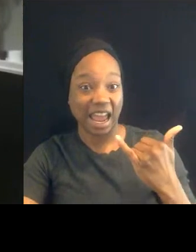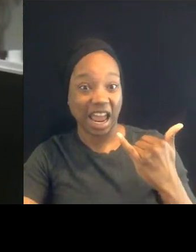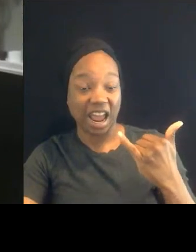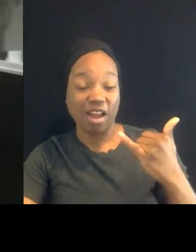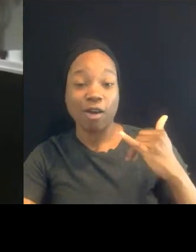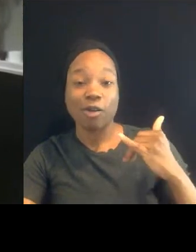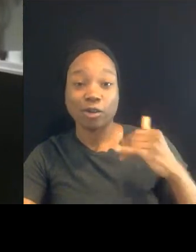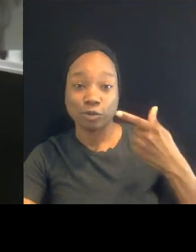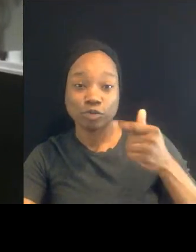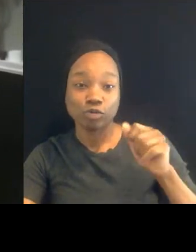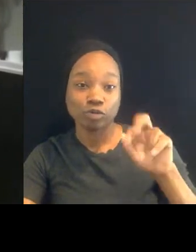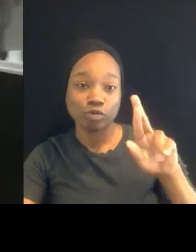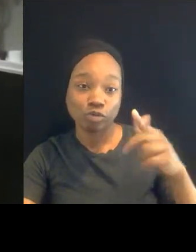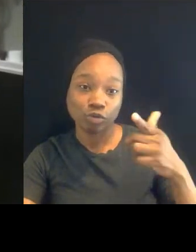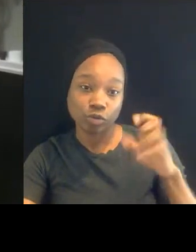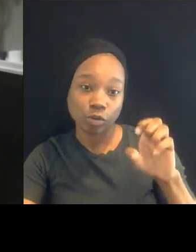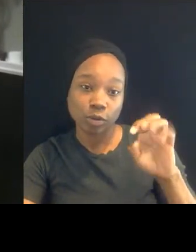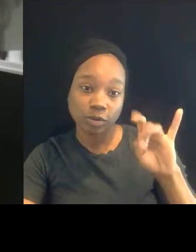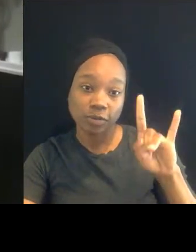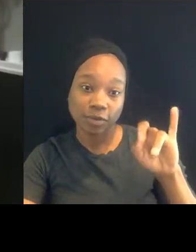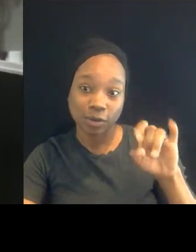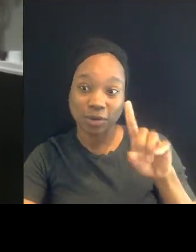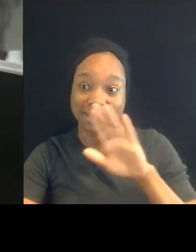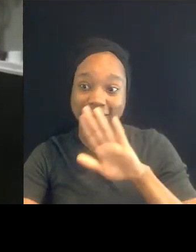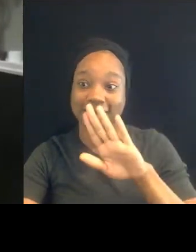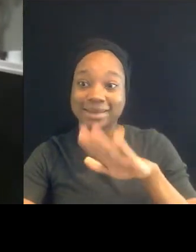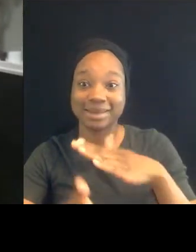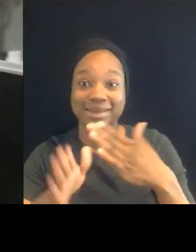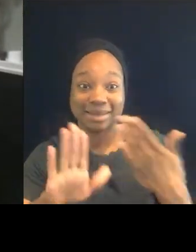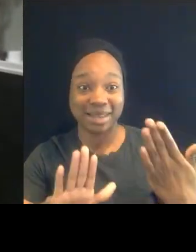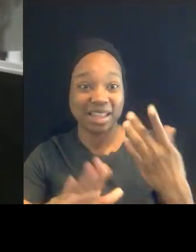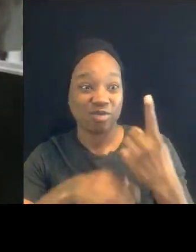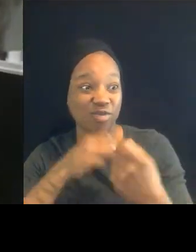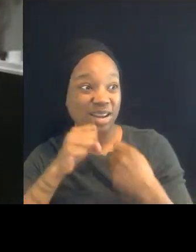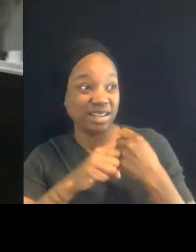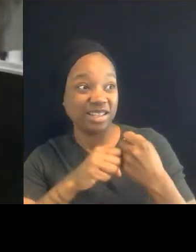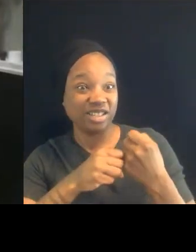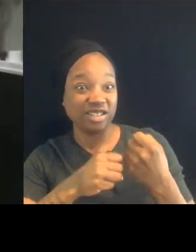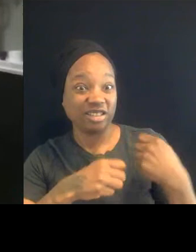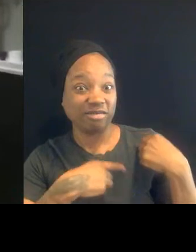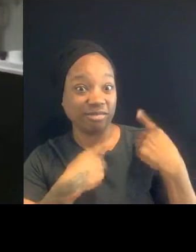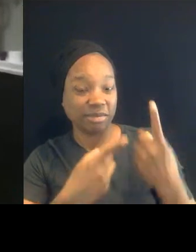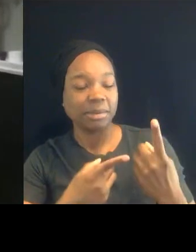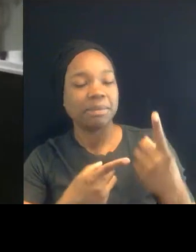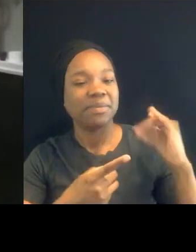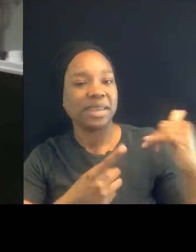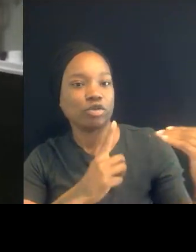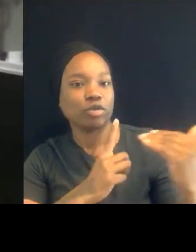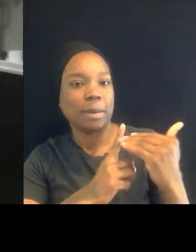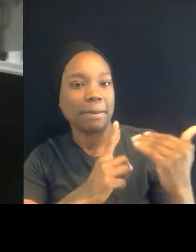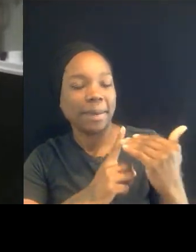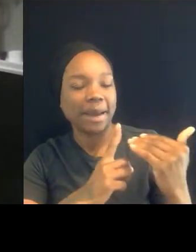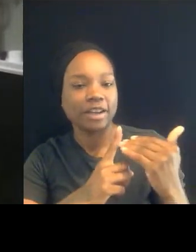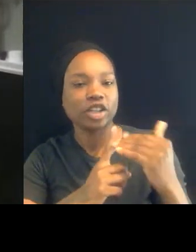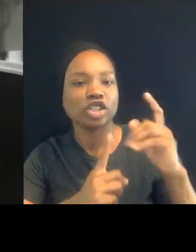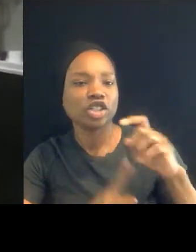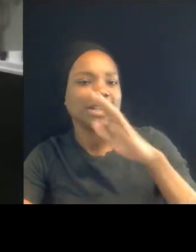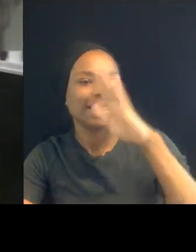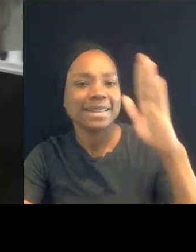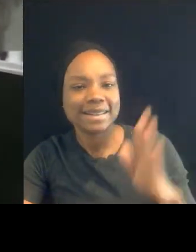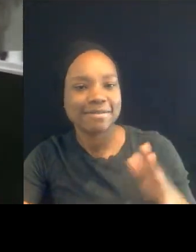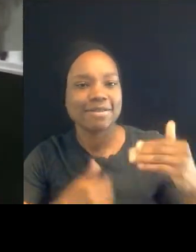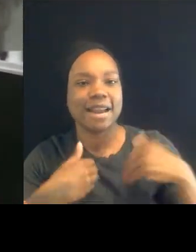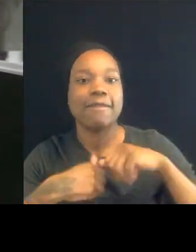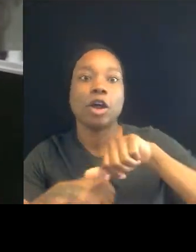there should never be another George Floyd. And even while I'm talking, there's another George Floyd, I'm sure, or there's another Breonna Taylor,